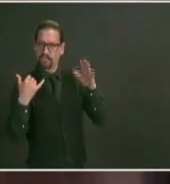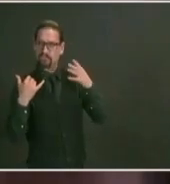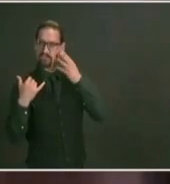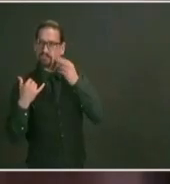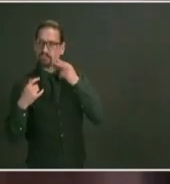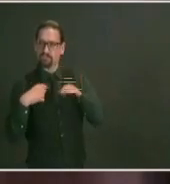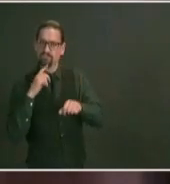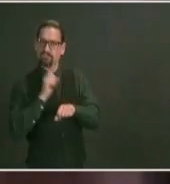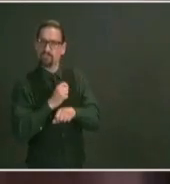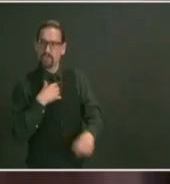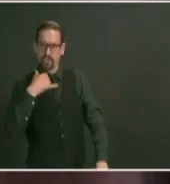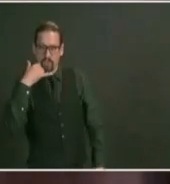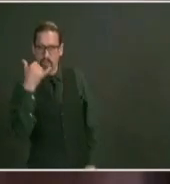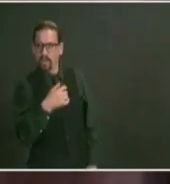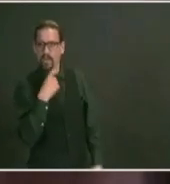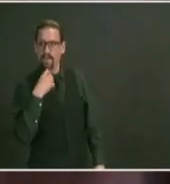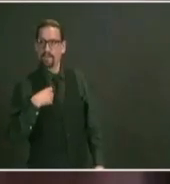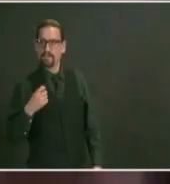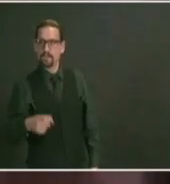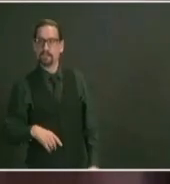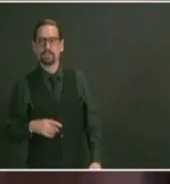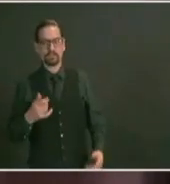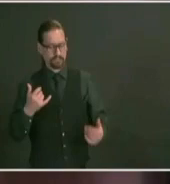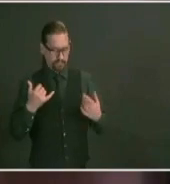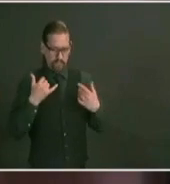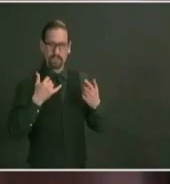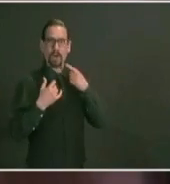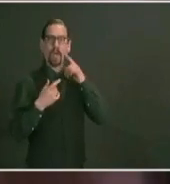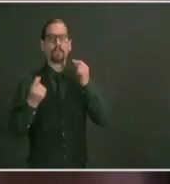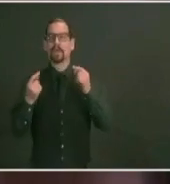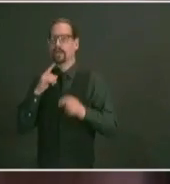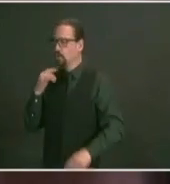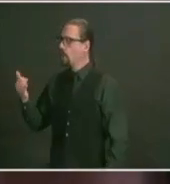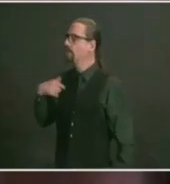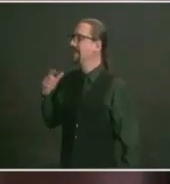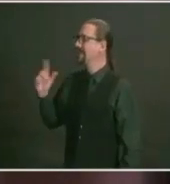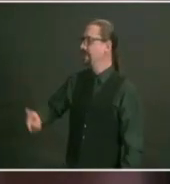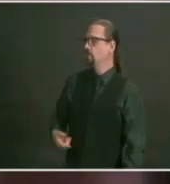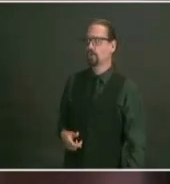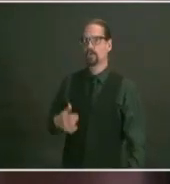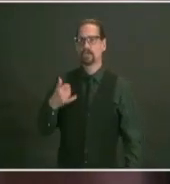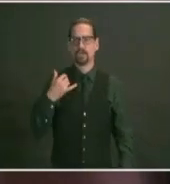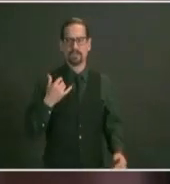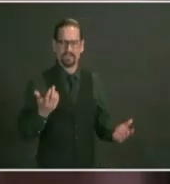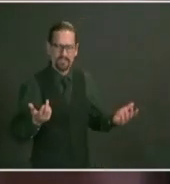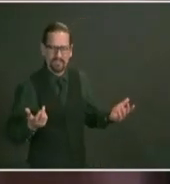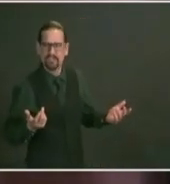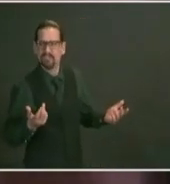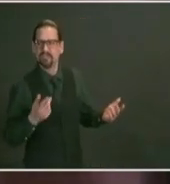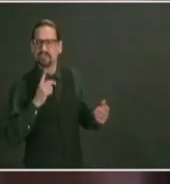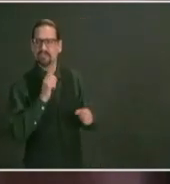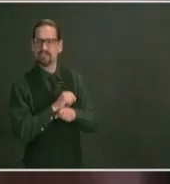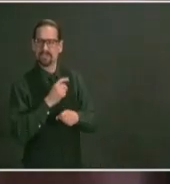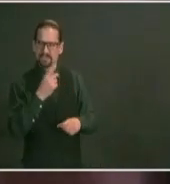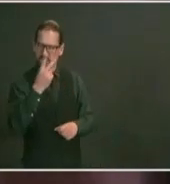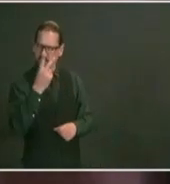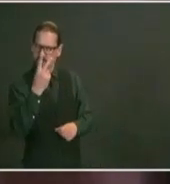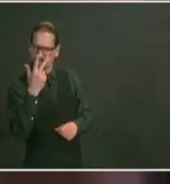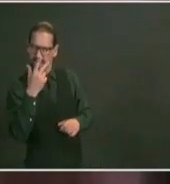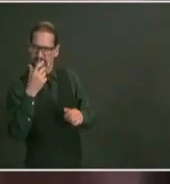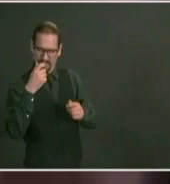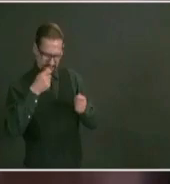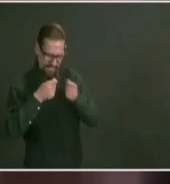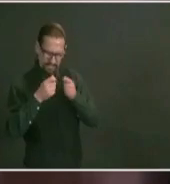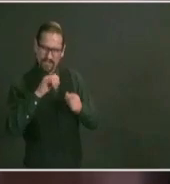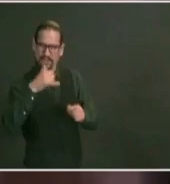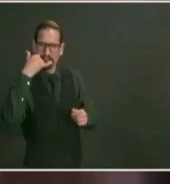just tell you to call back later who's in charge of that are there two people handling the phone why doesn't it say hold on people